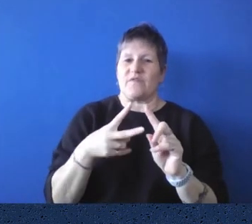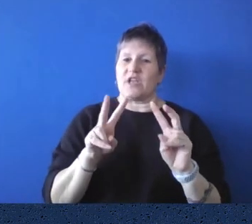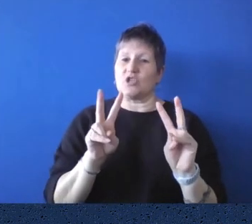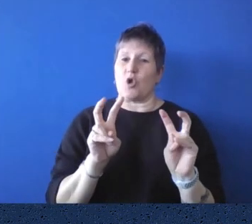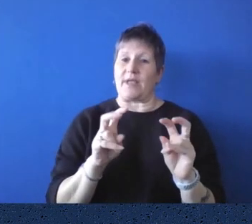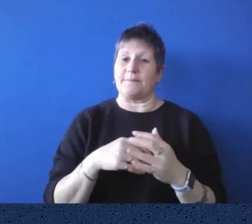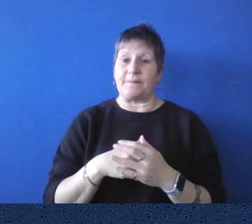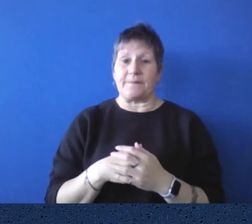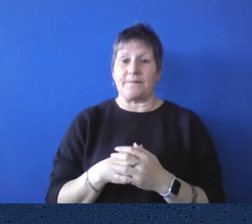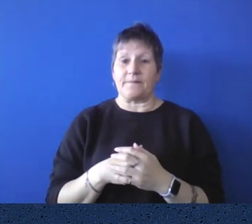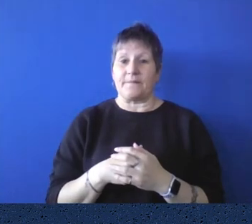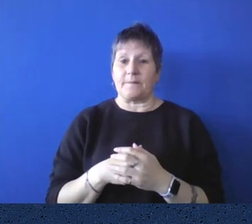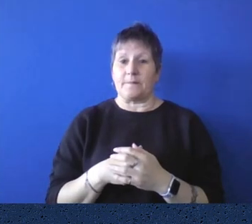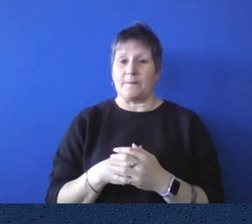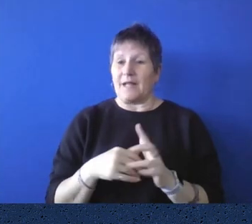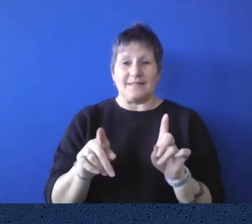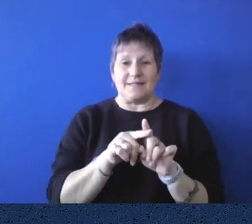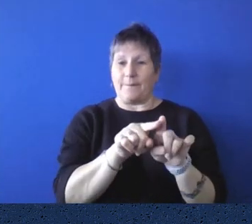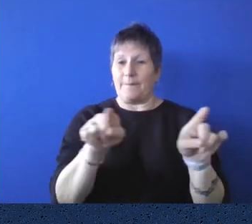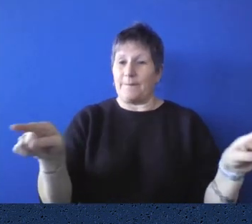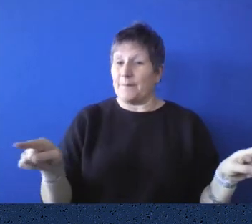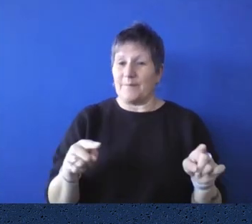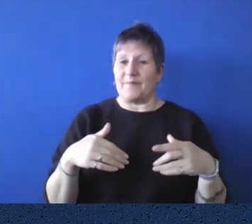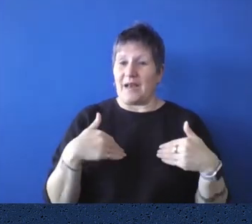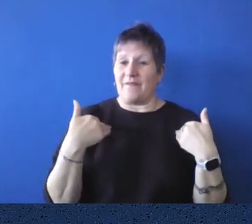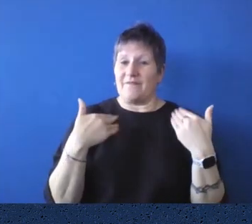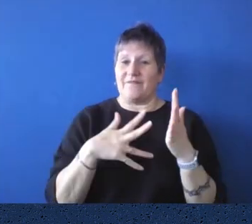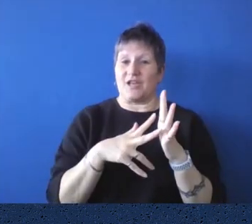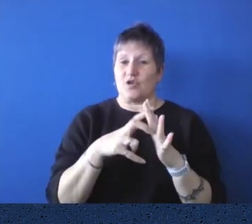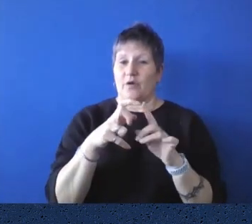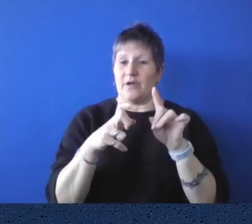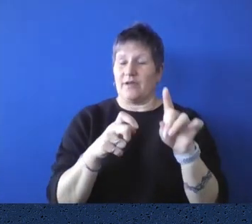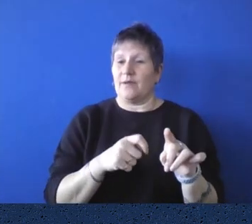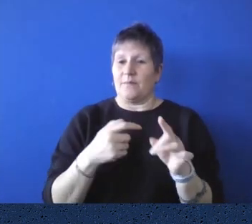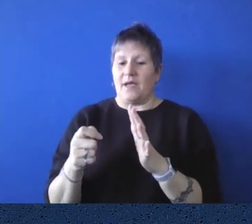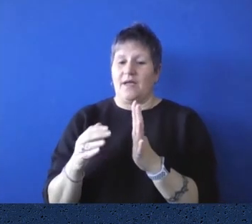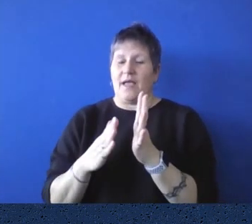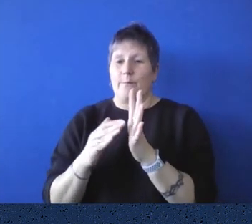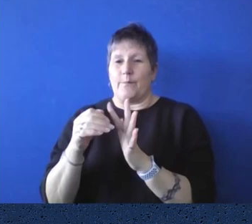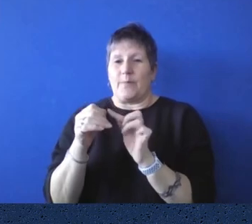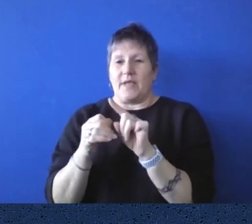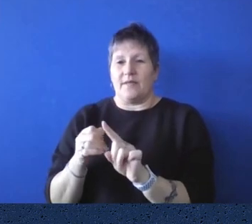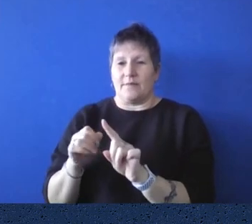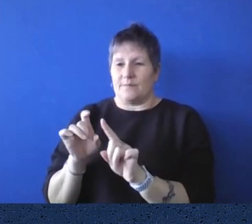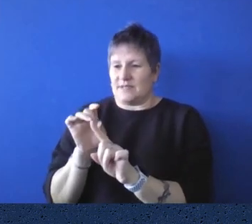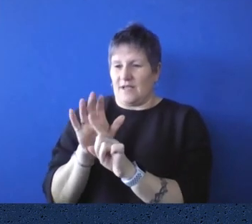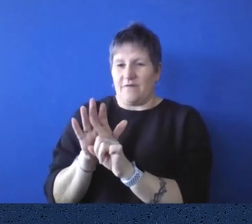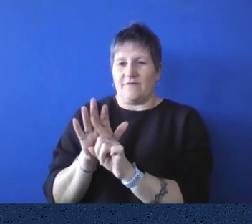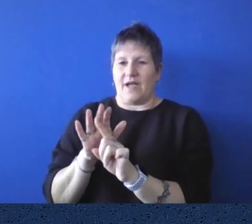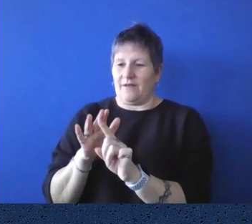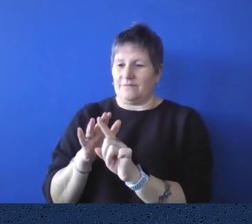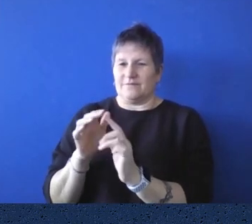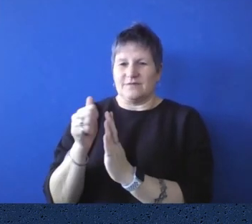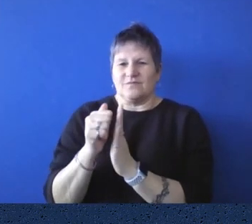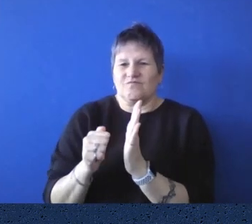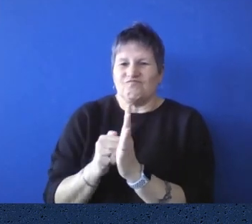every MP, um, has their own history, their own areas of subject specific interests,